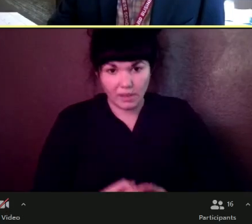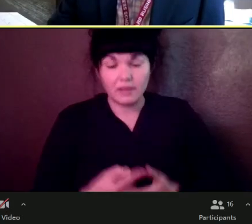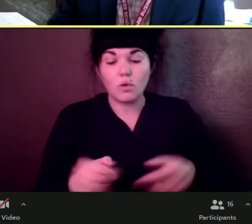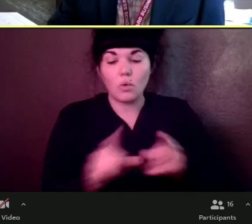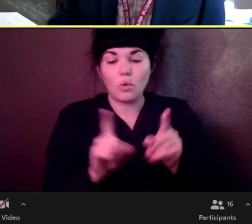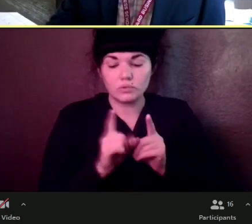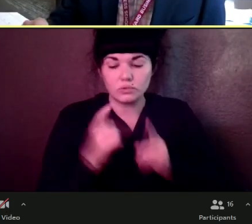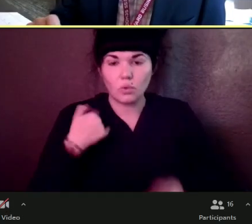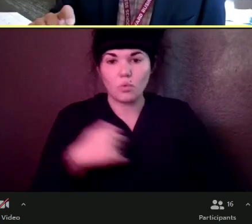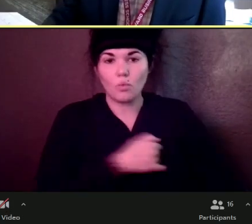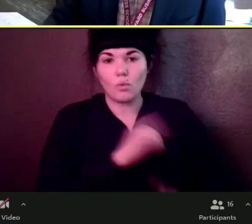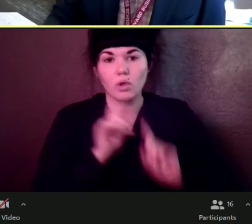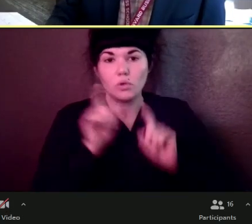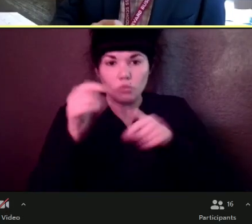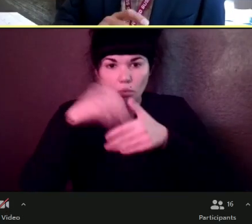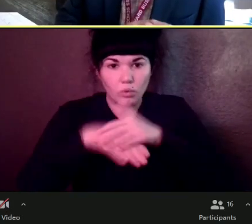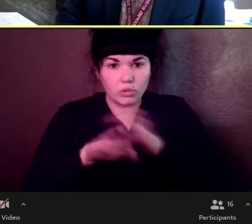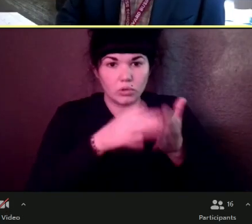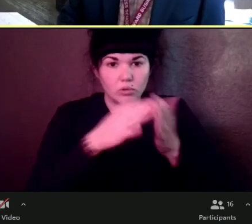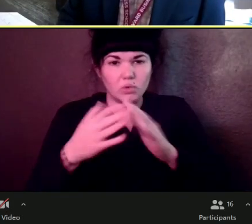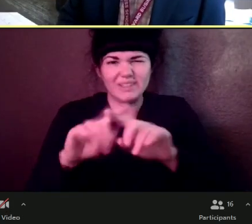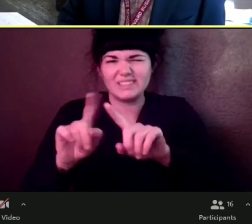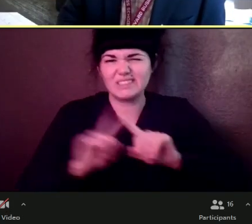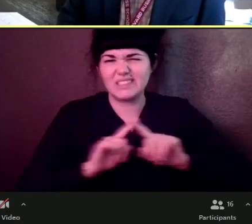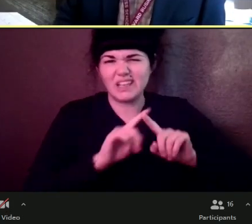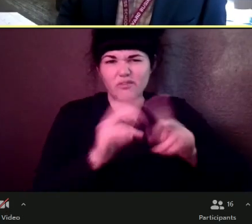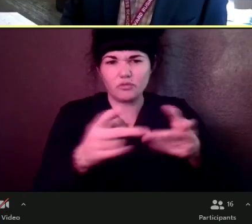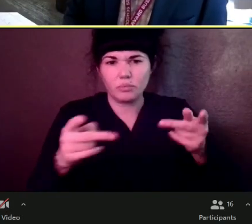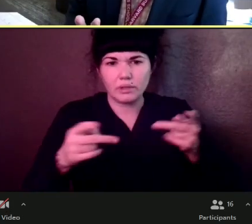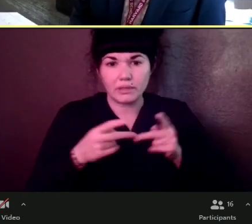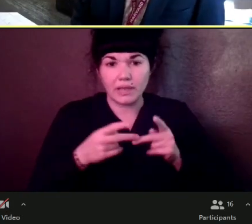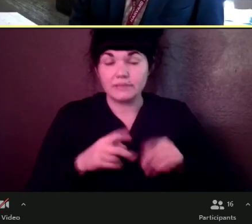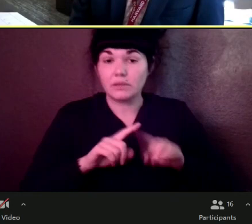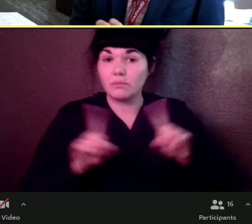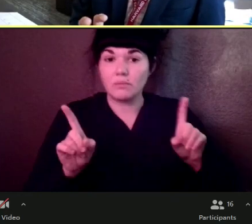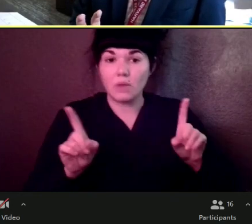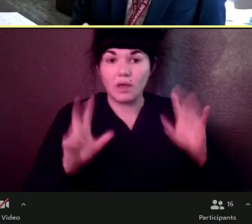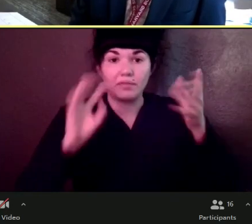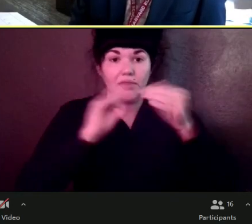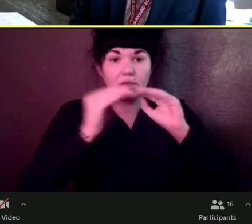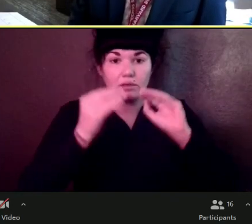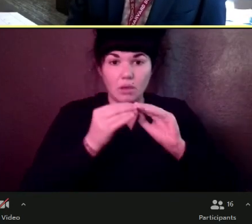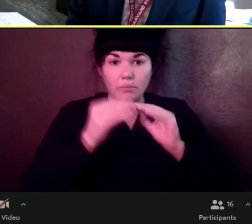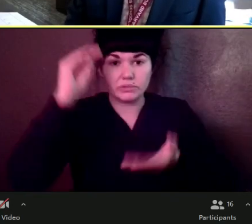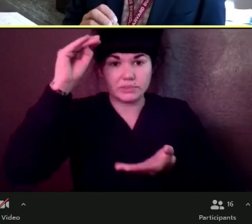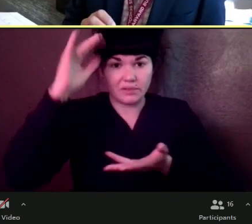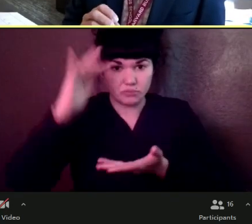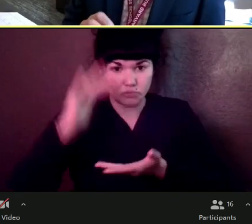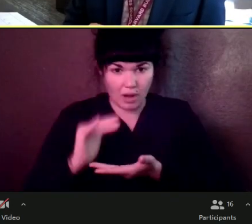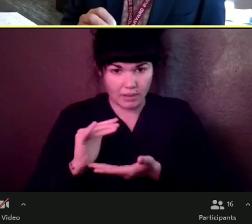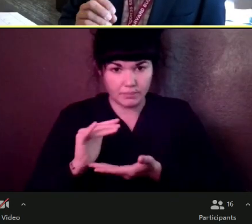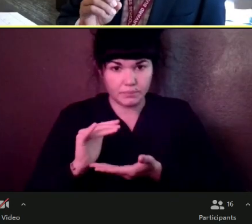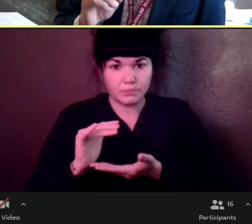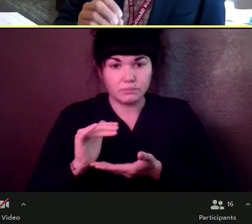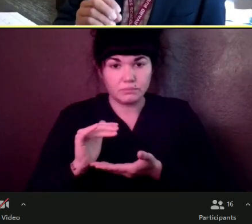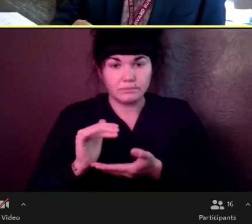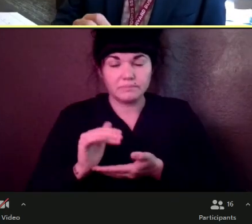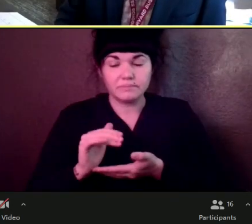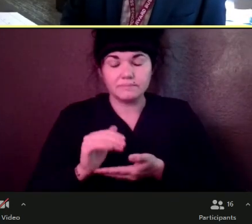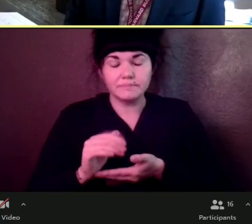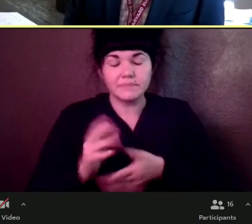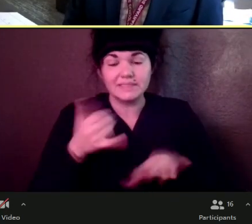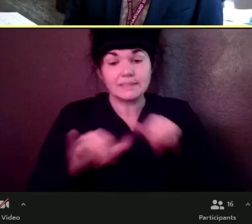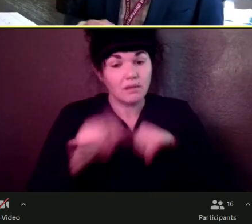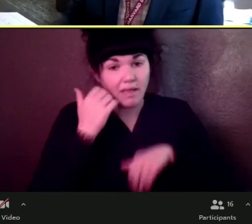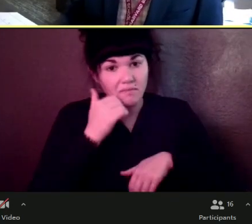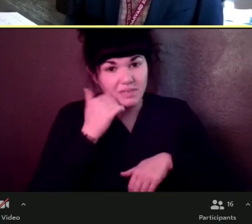that, um, the numbers have dropped. There has not been a day where nobody comes in for a vaccine. So that's good. Um, but it's taken that one-on-one